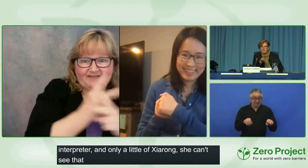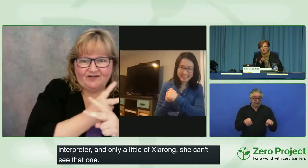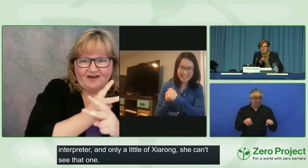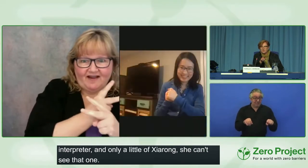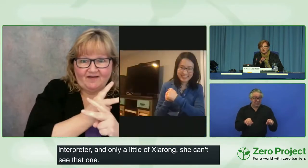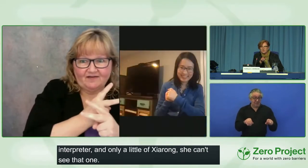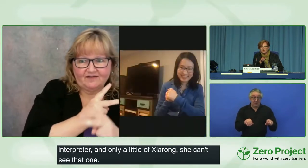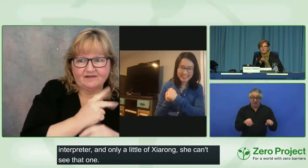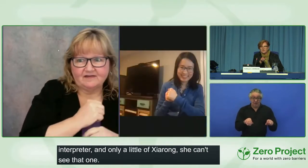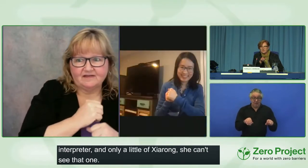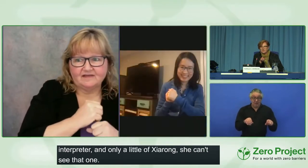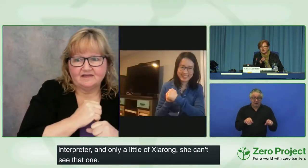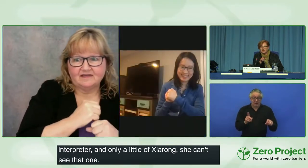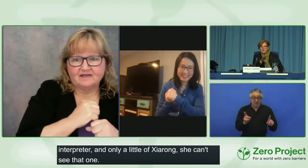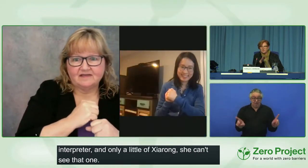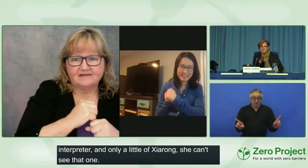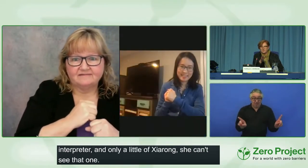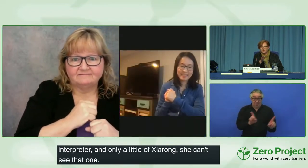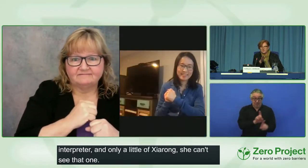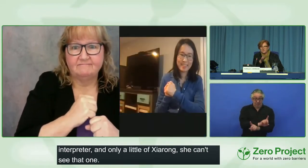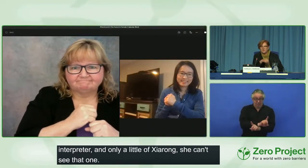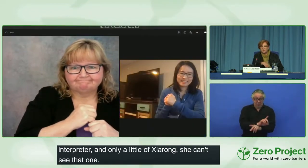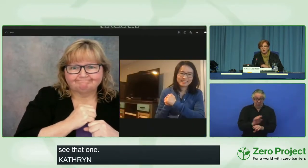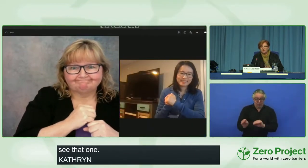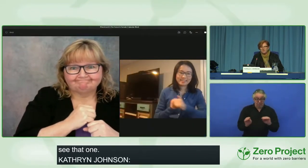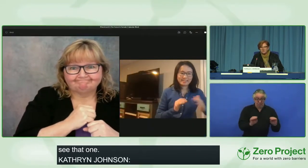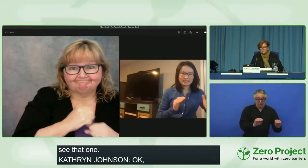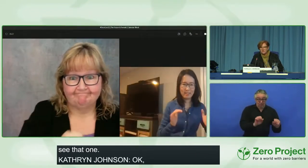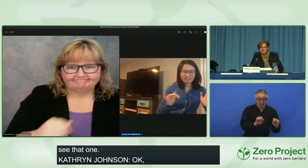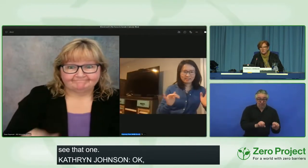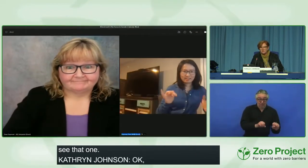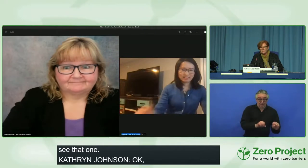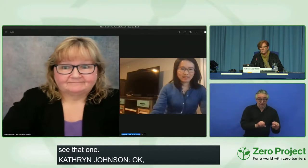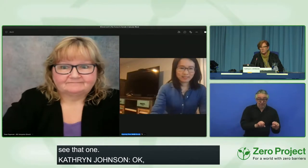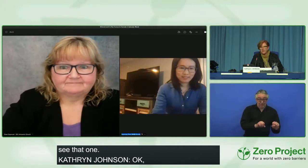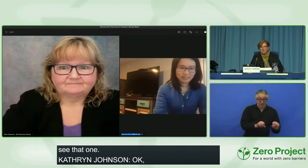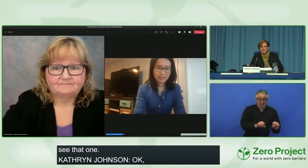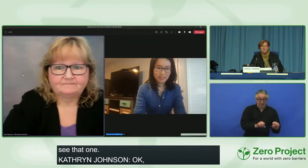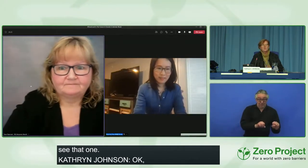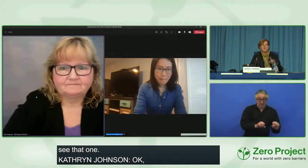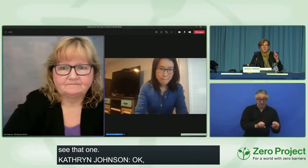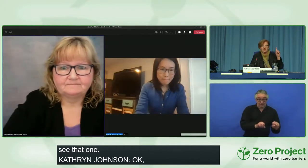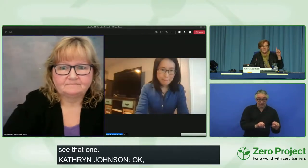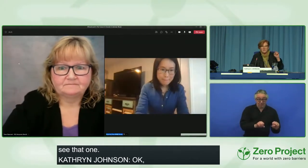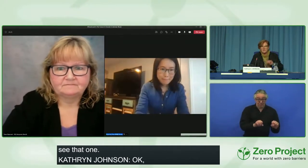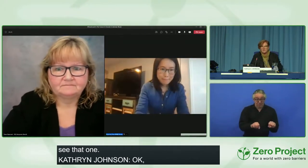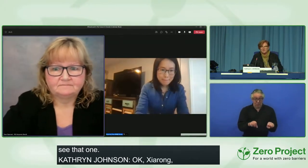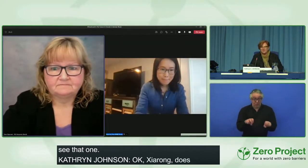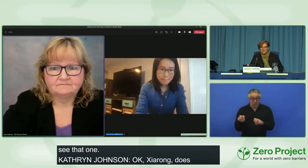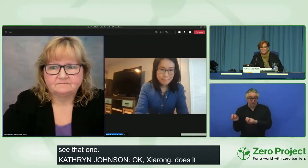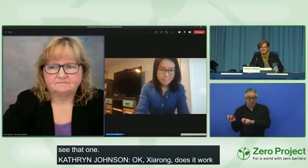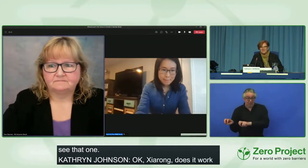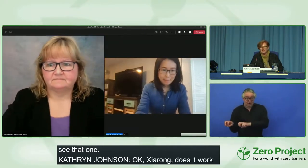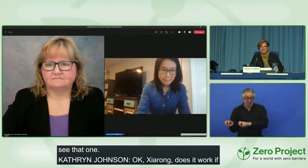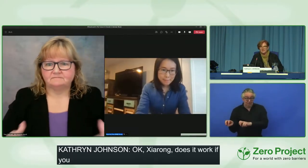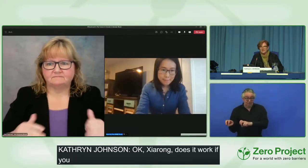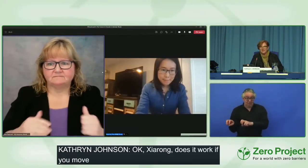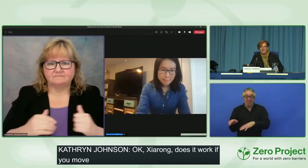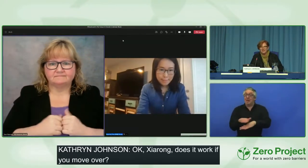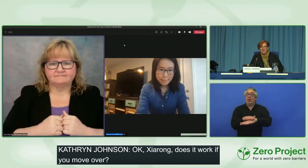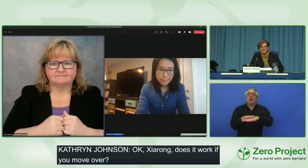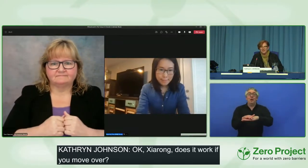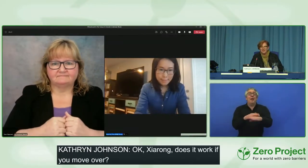you move over? Don, can you move your chair over to do half of your screen? Or move back? Sorry, everyone, technical difficulties.